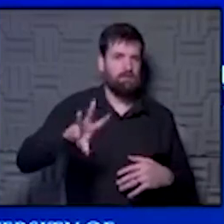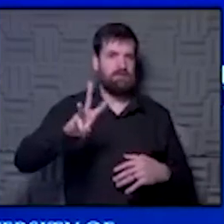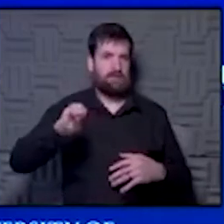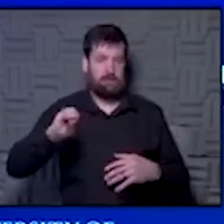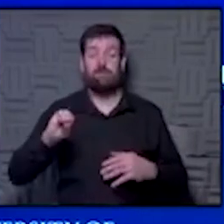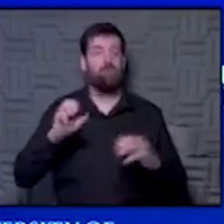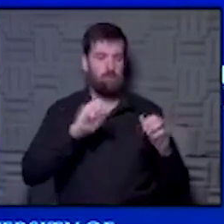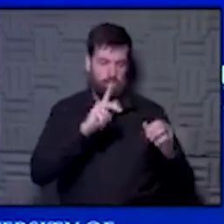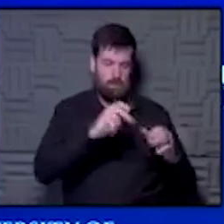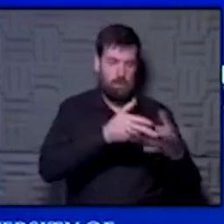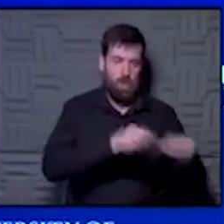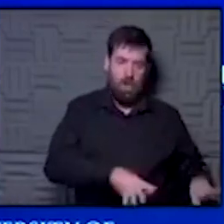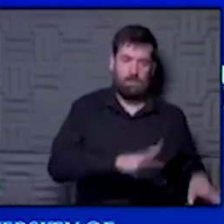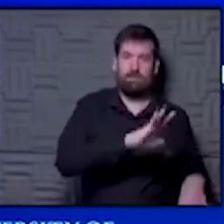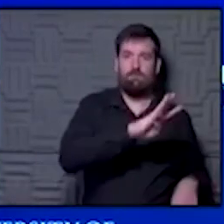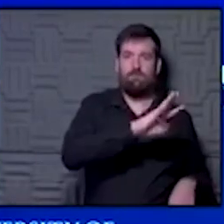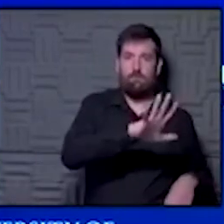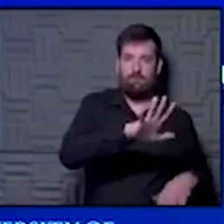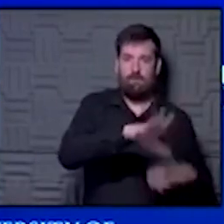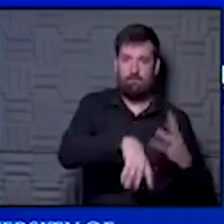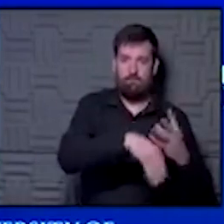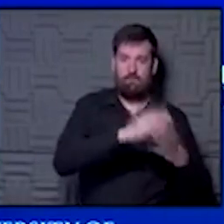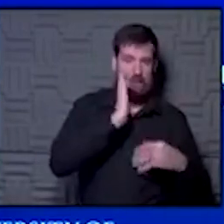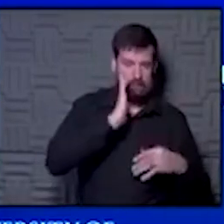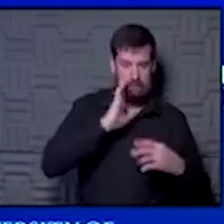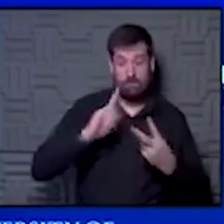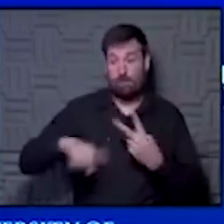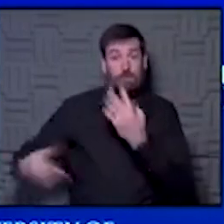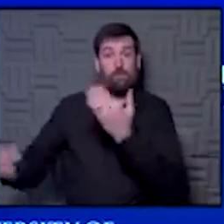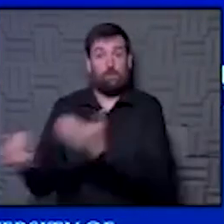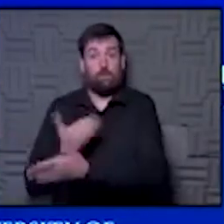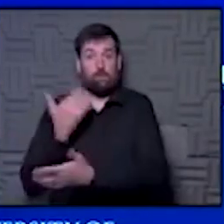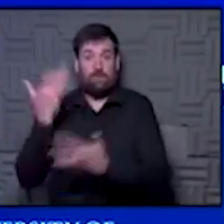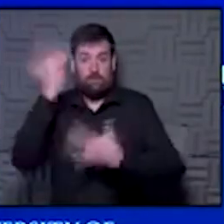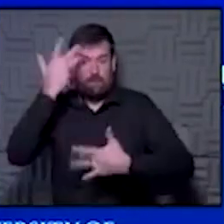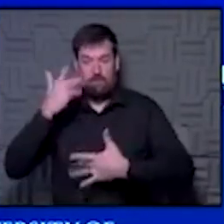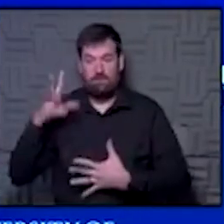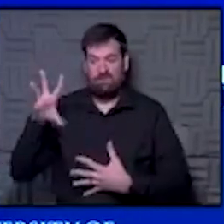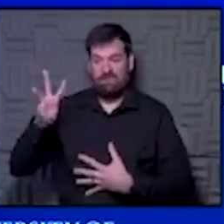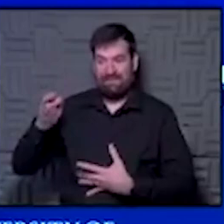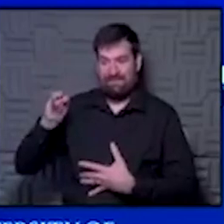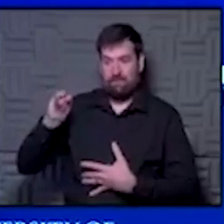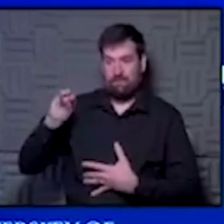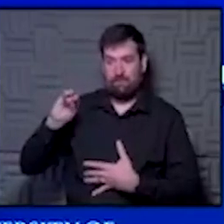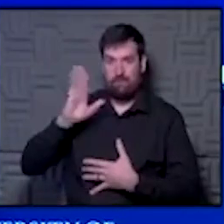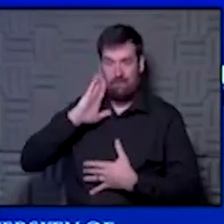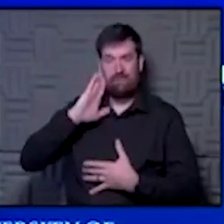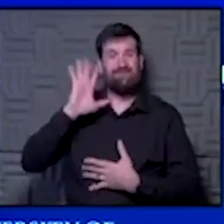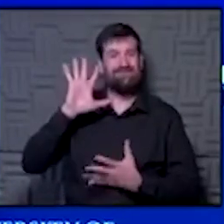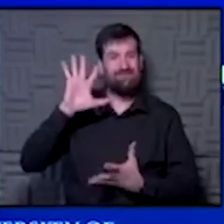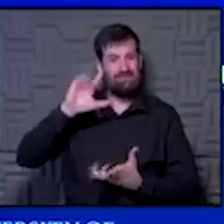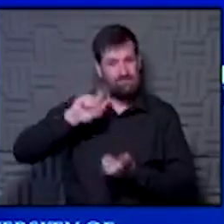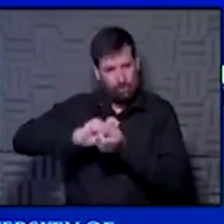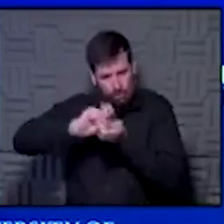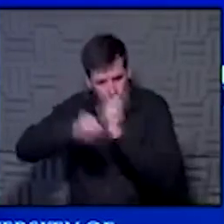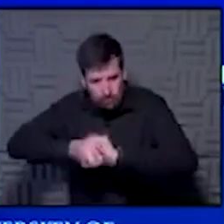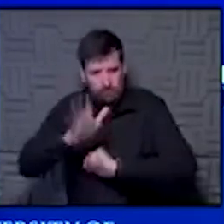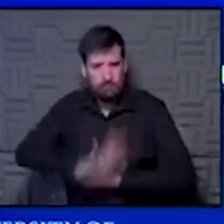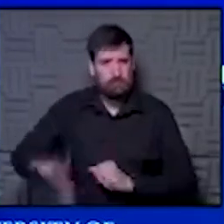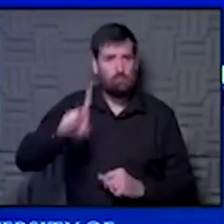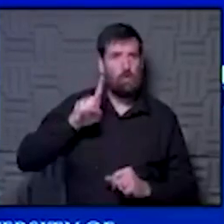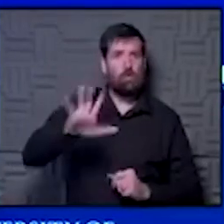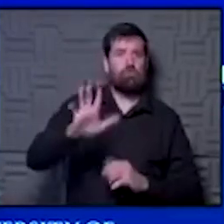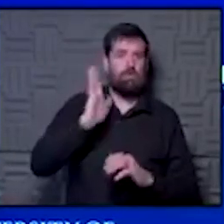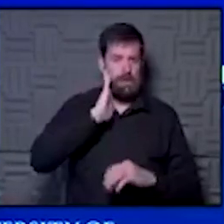you say we lost 45 beds could convert and then we've added a new disease that's taken up 60 beds. That's a lot. That's a shift to about a hundred beds. That's the